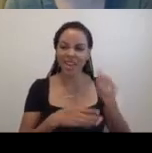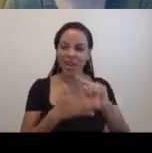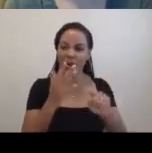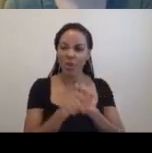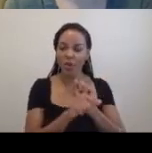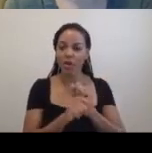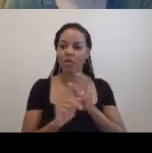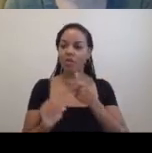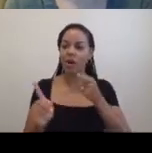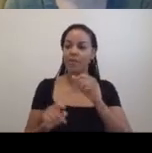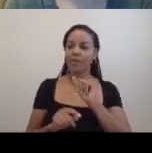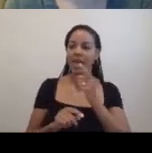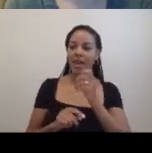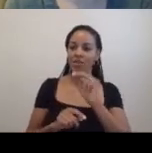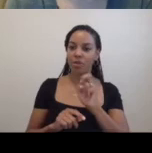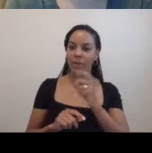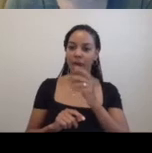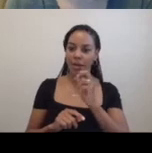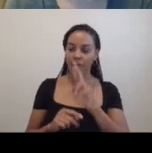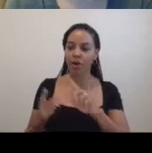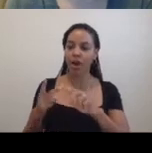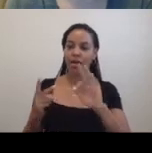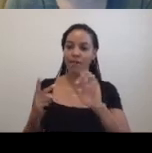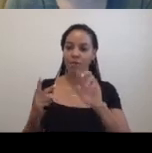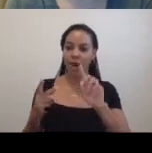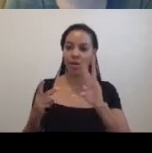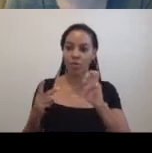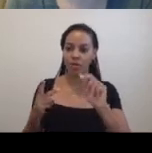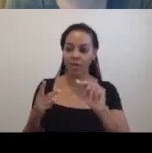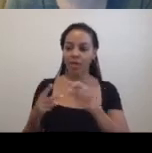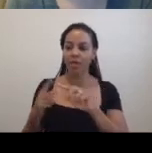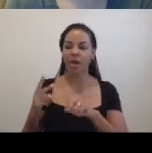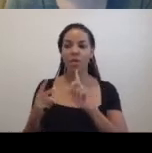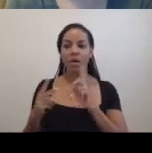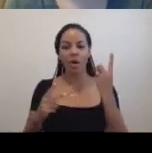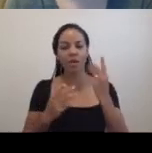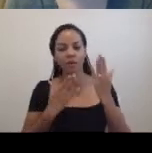Piper and Fred Wilson. I will always be grateful for the support and encouragement.